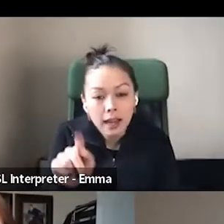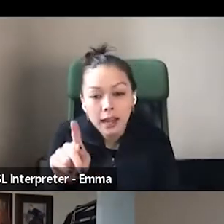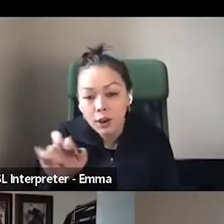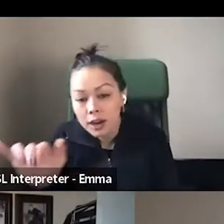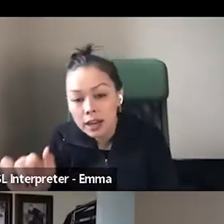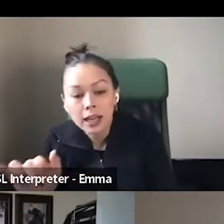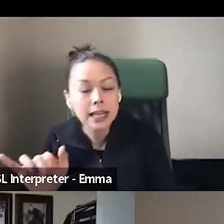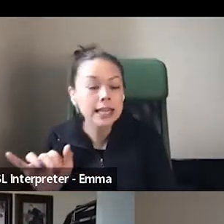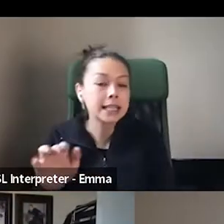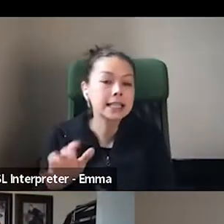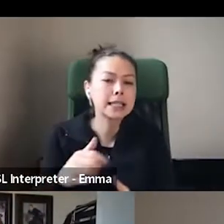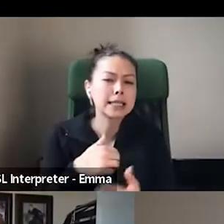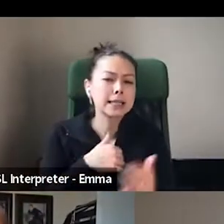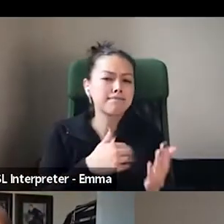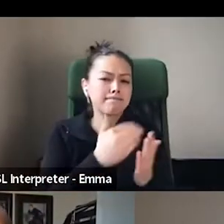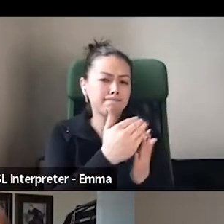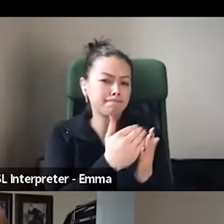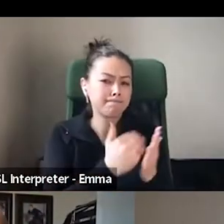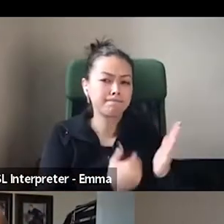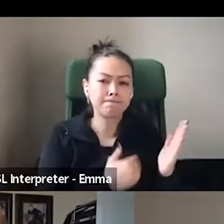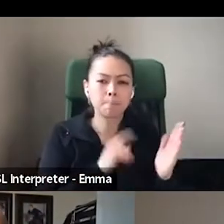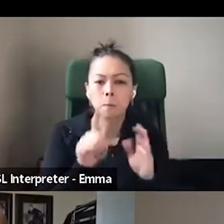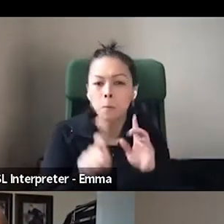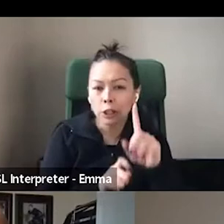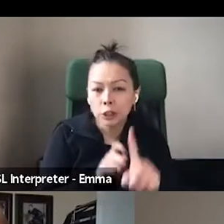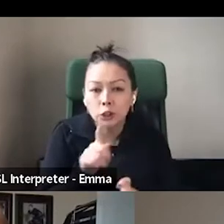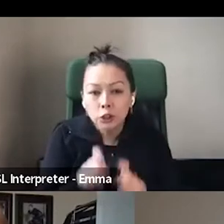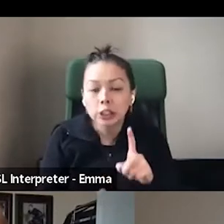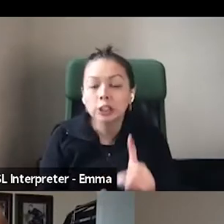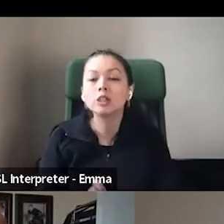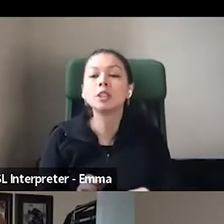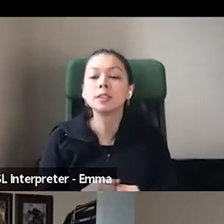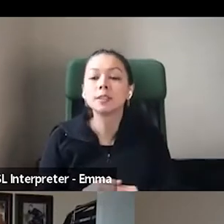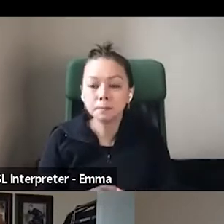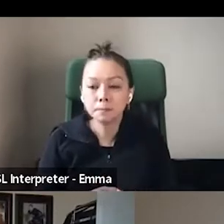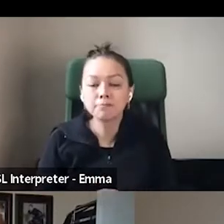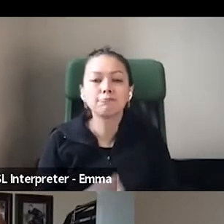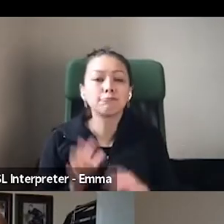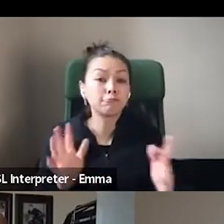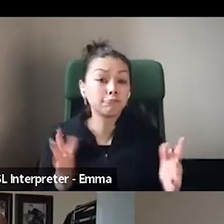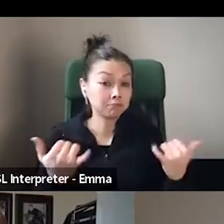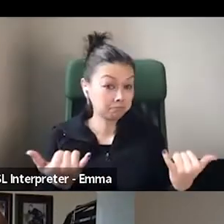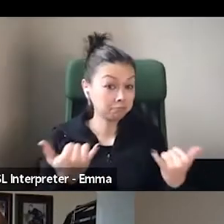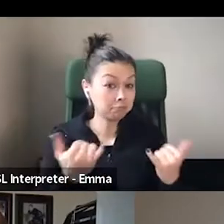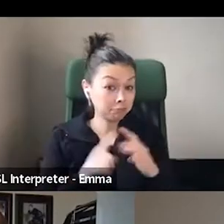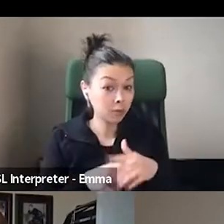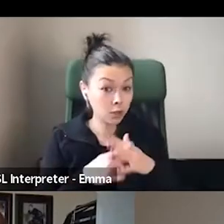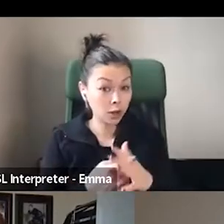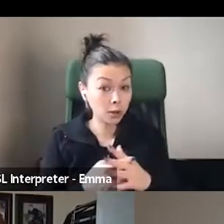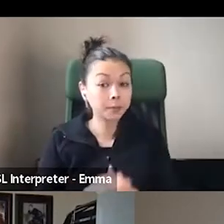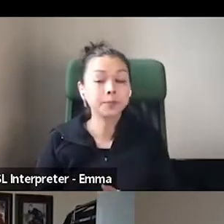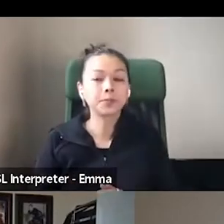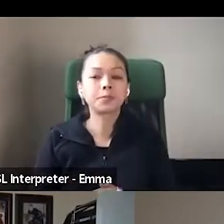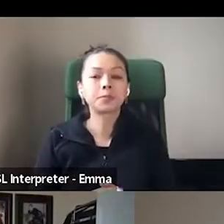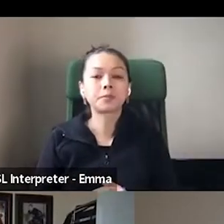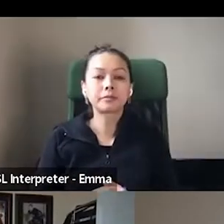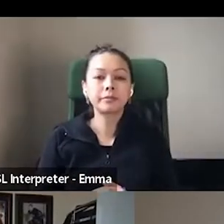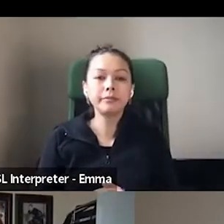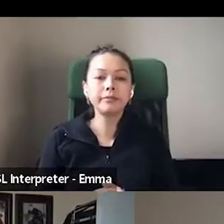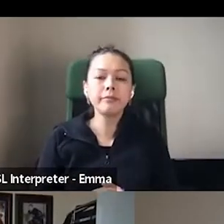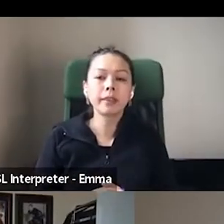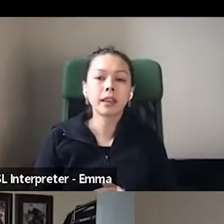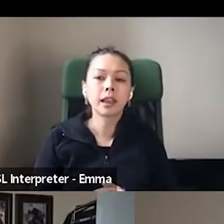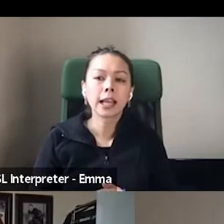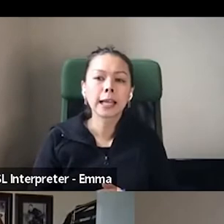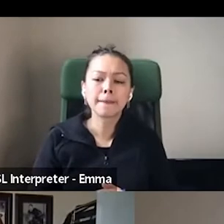together, and I'm going to start with the first one. And I think I'll just start